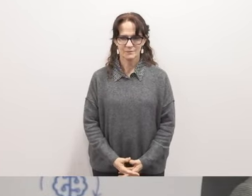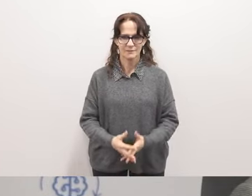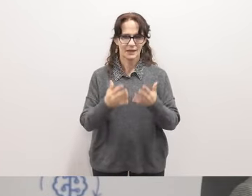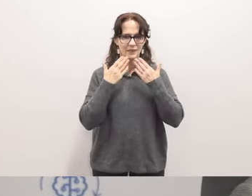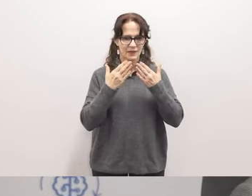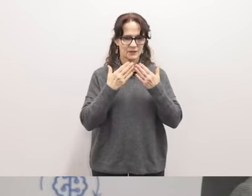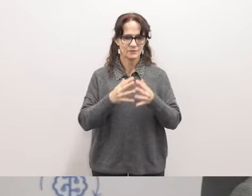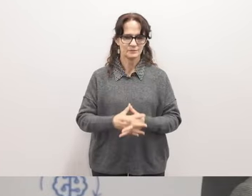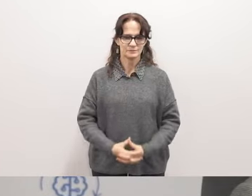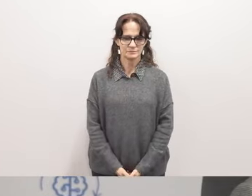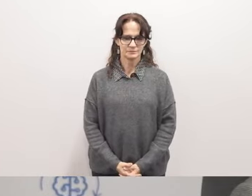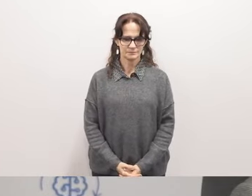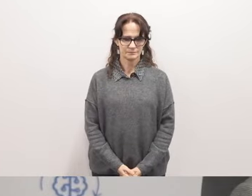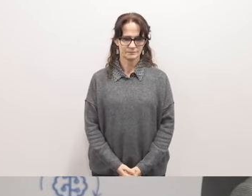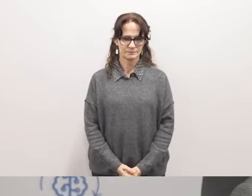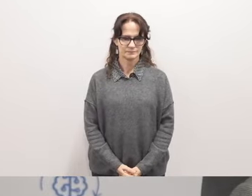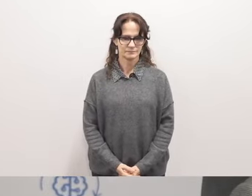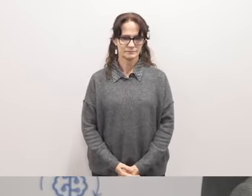so thank you great